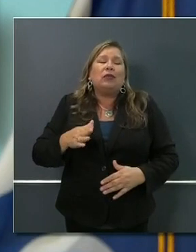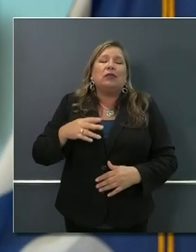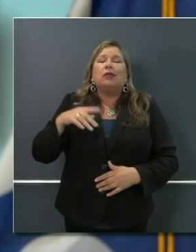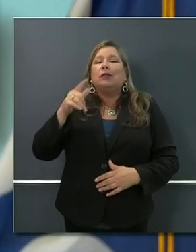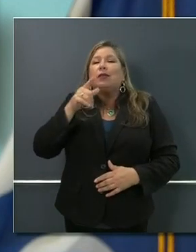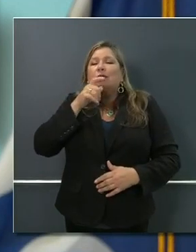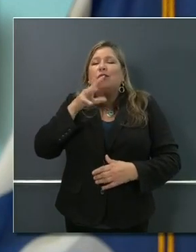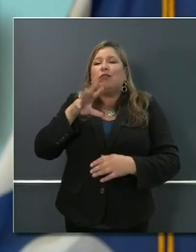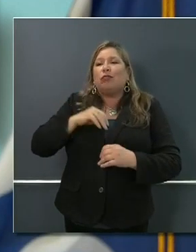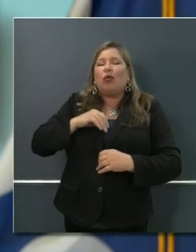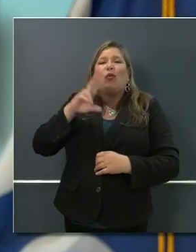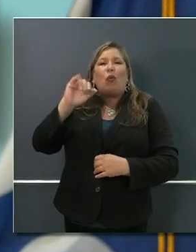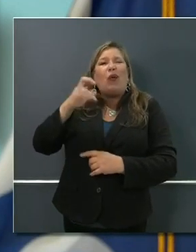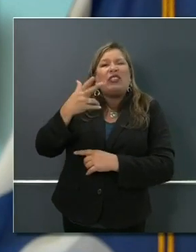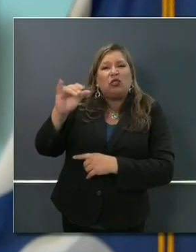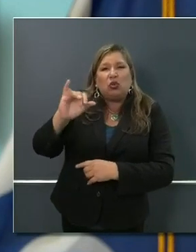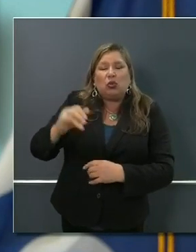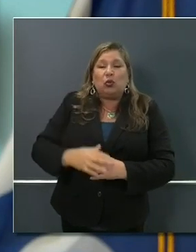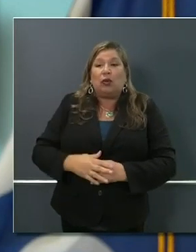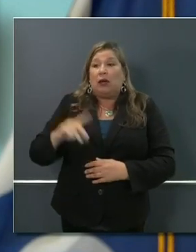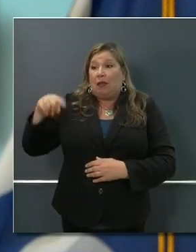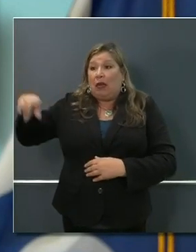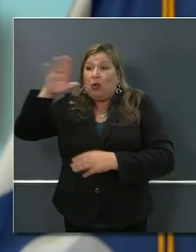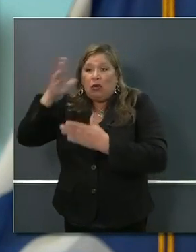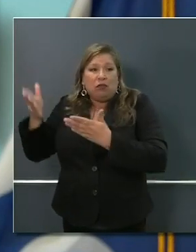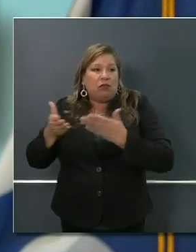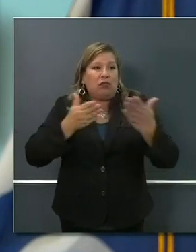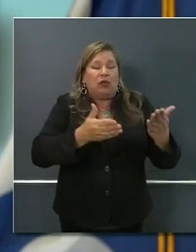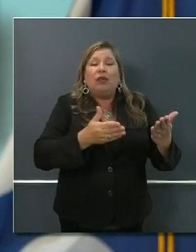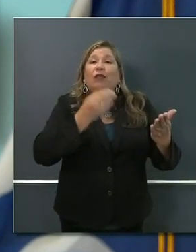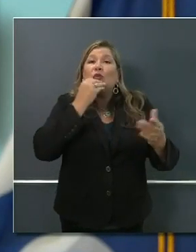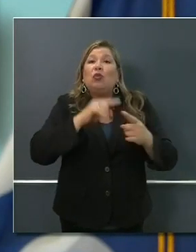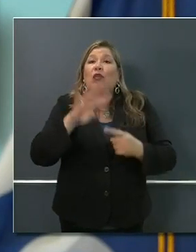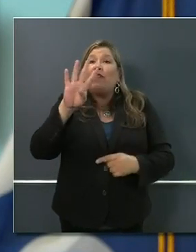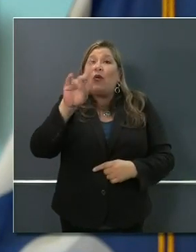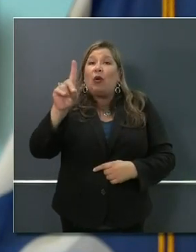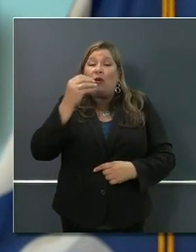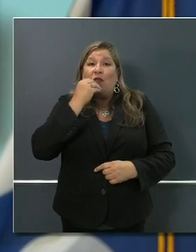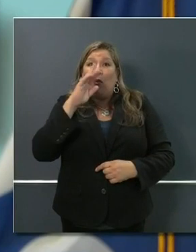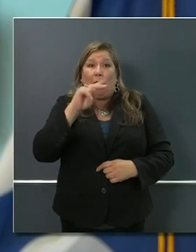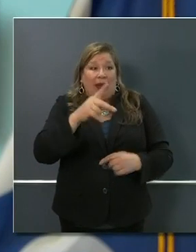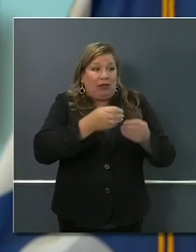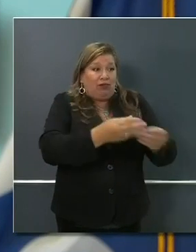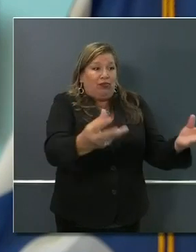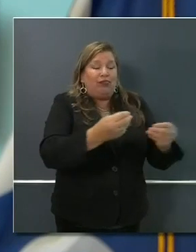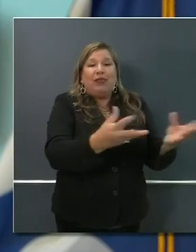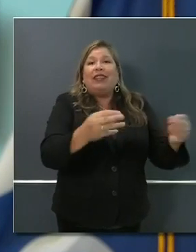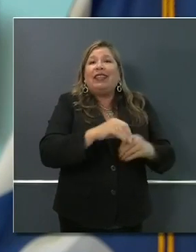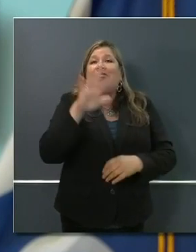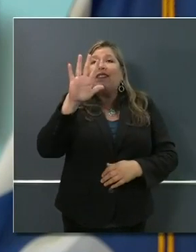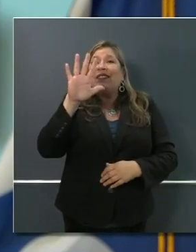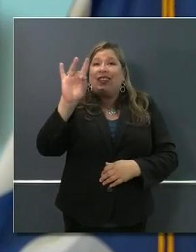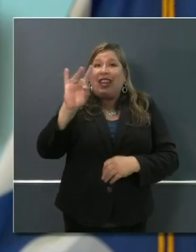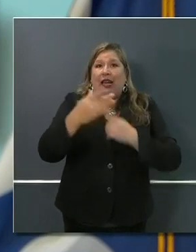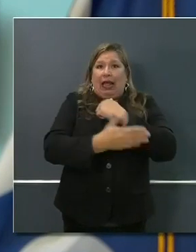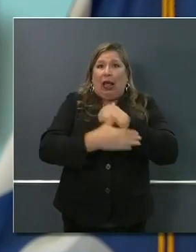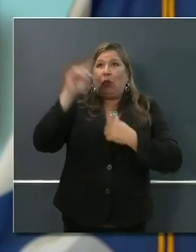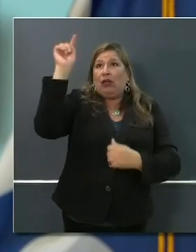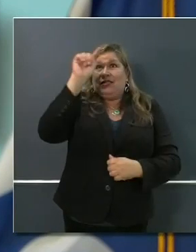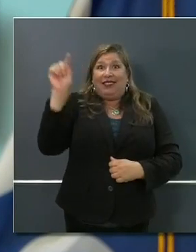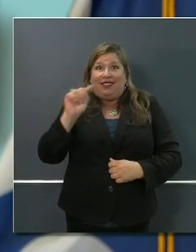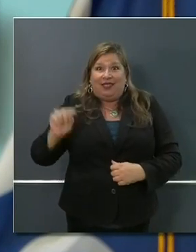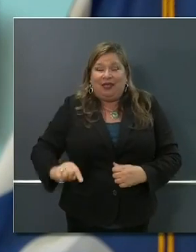to 41 food banks being distributed in 58 counties. The goal of this announcement